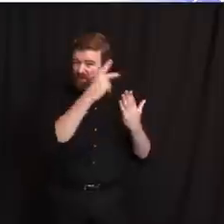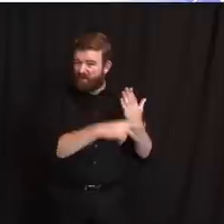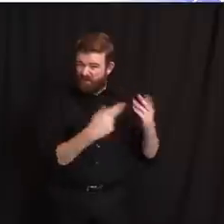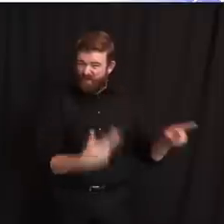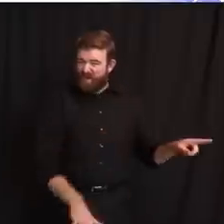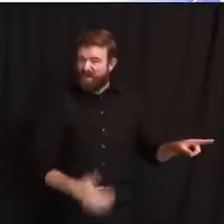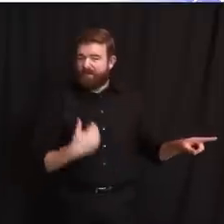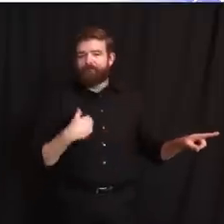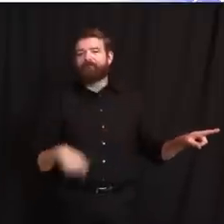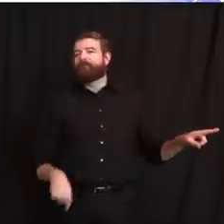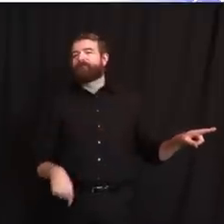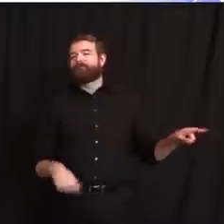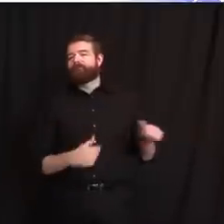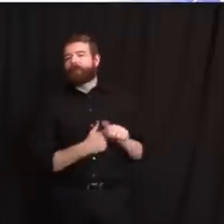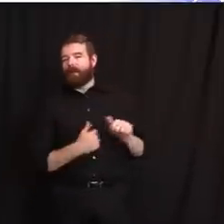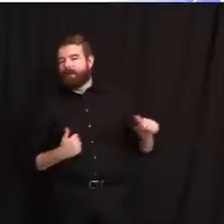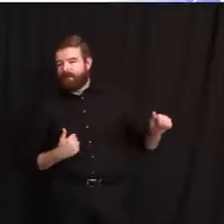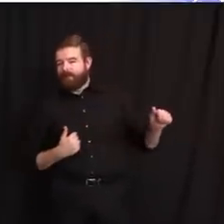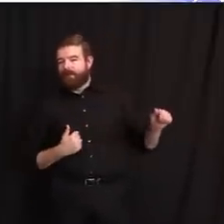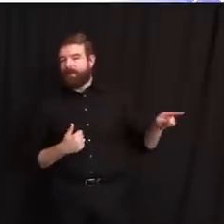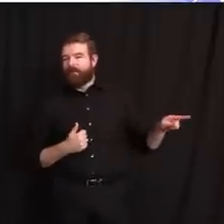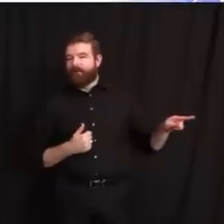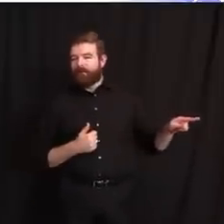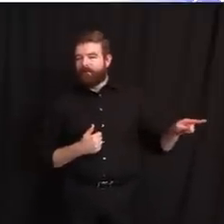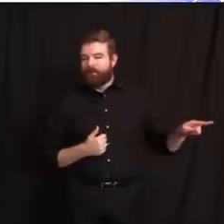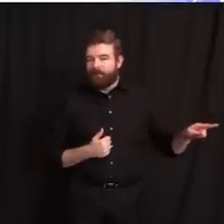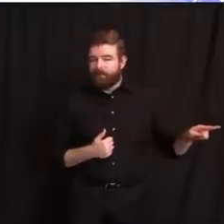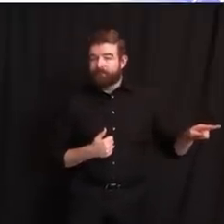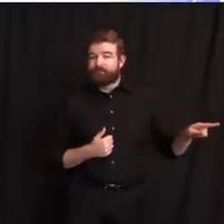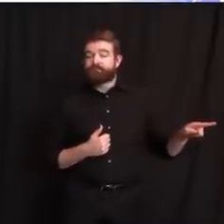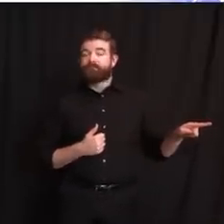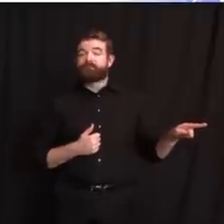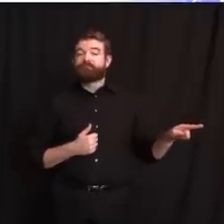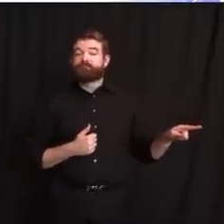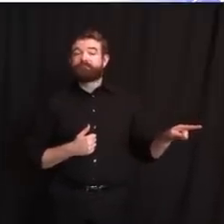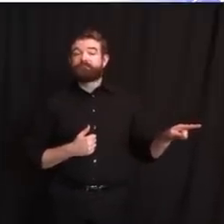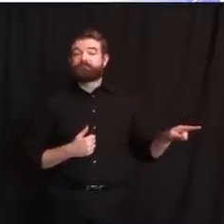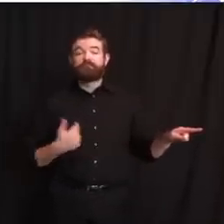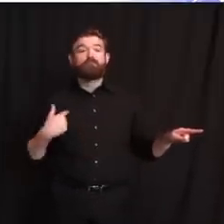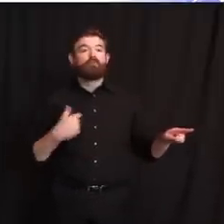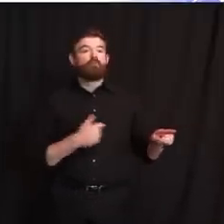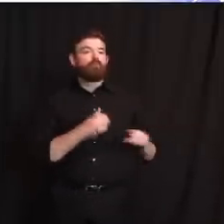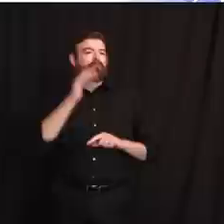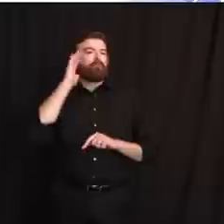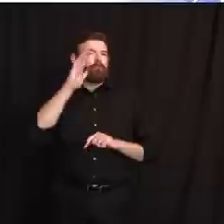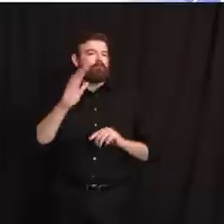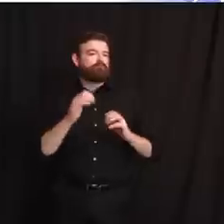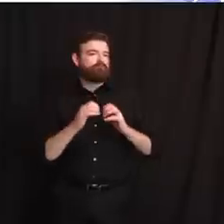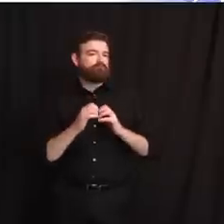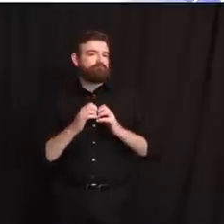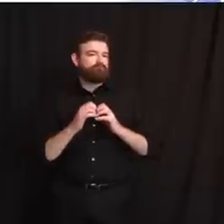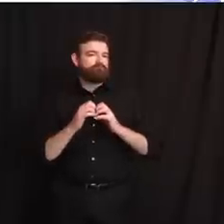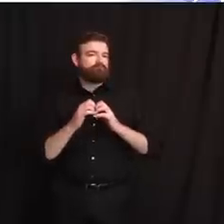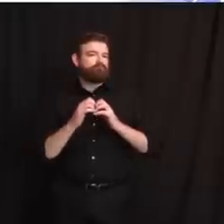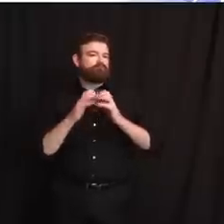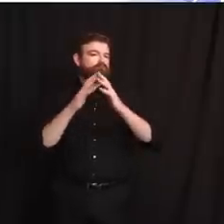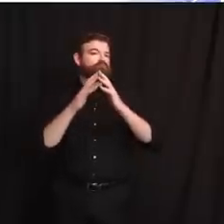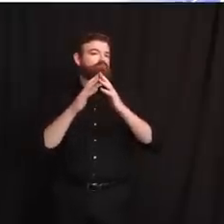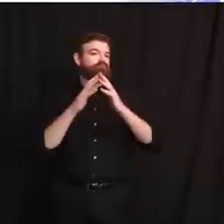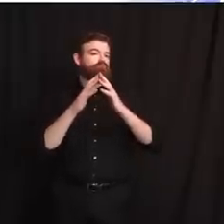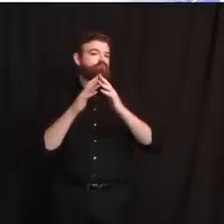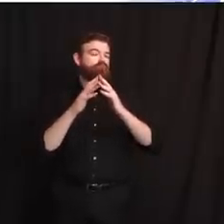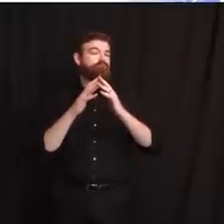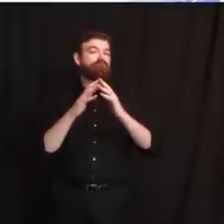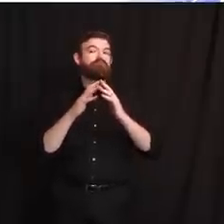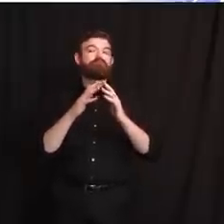is one we will be building from the ground up through our Police Training Commission. As far as what it looks like, annual